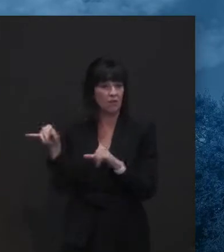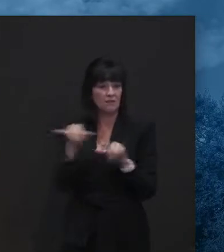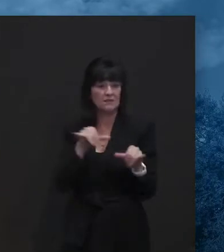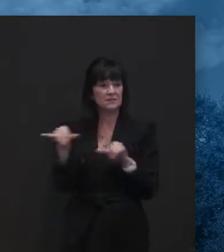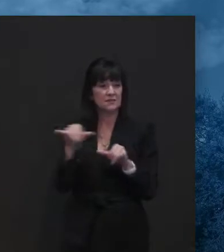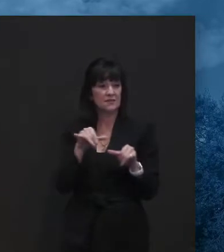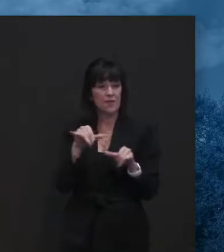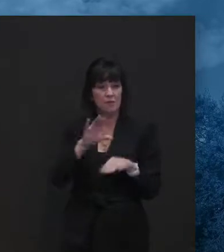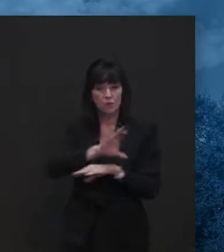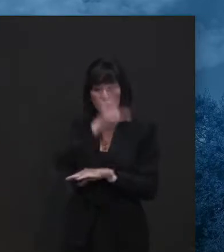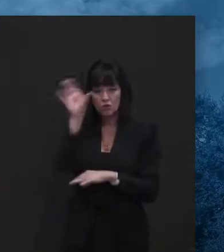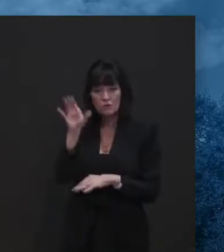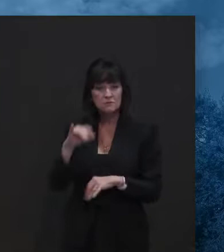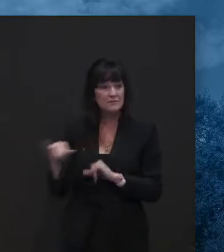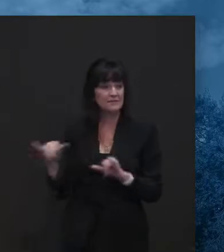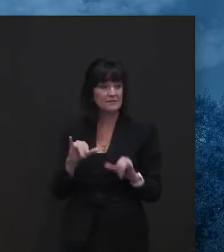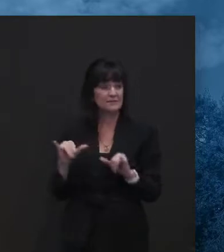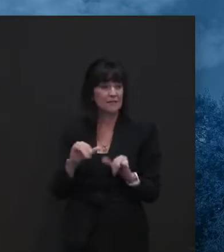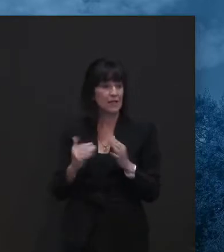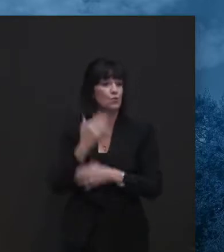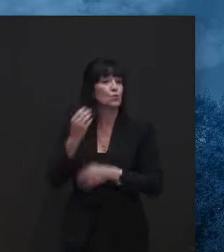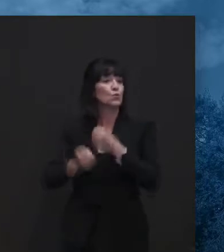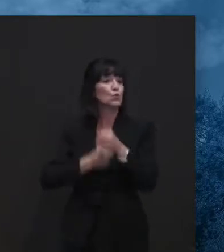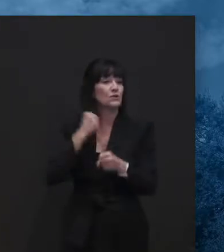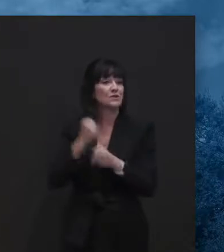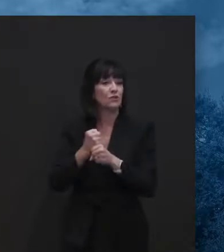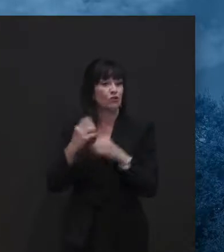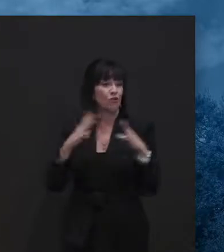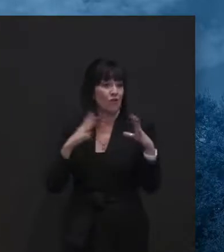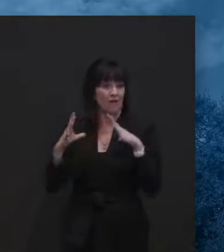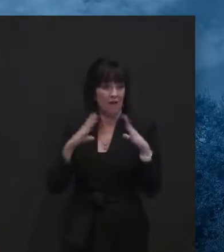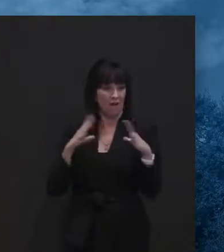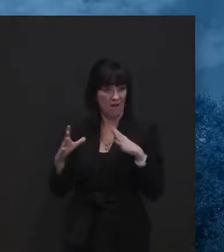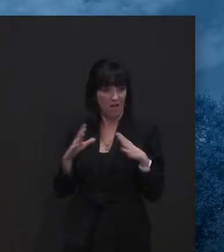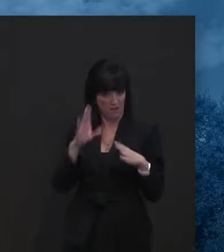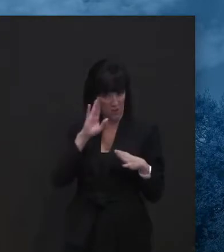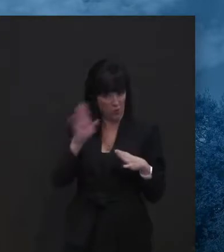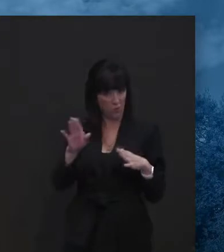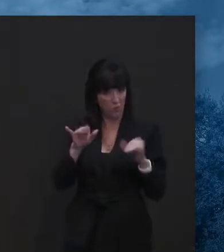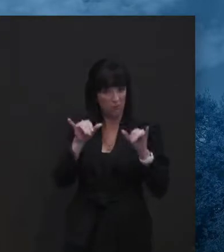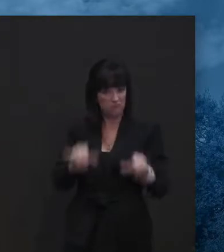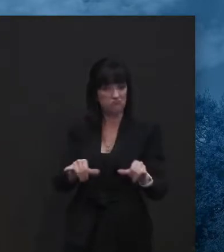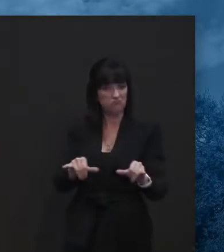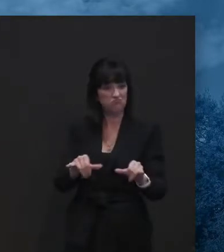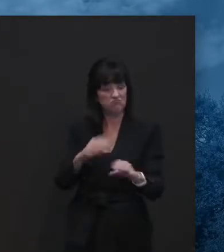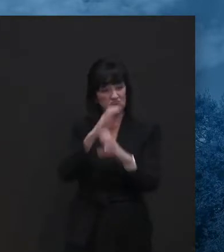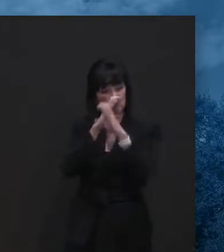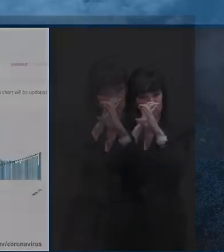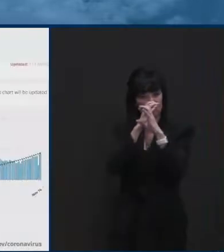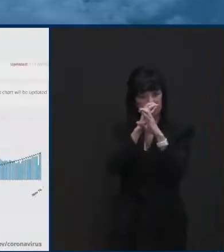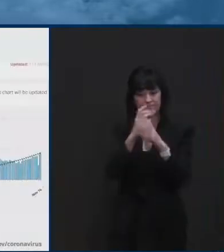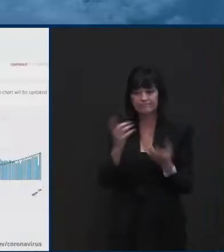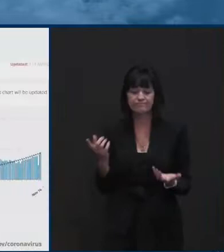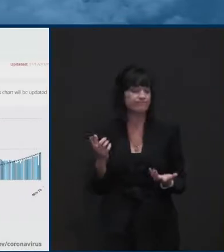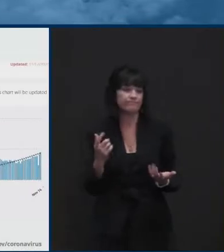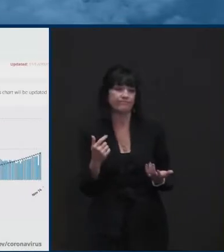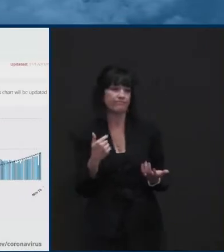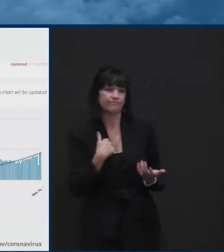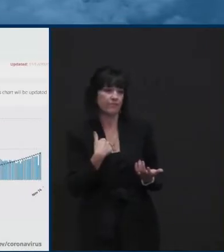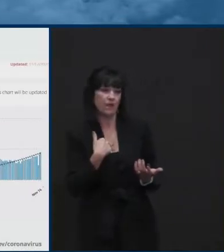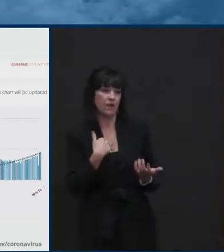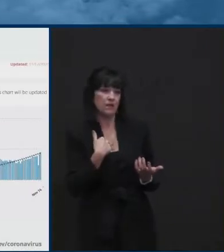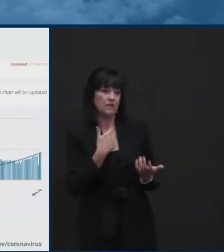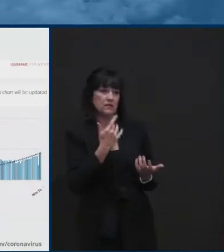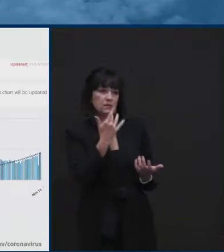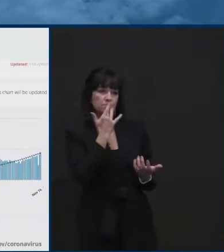I don't want to be under them a day more than we have to. And I'd like to see the next set of bars, uh, going